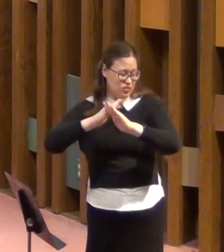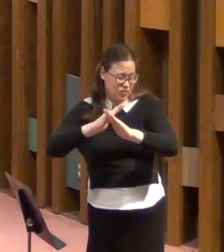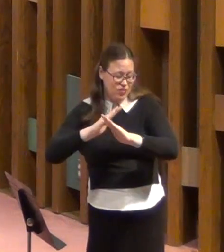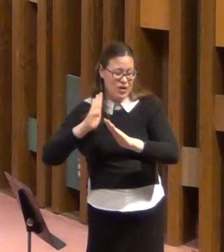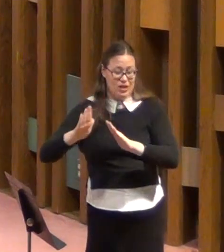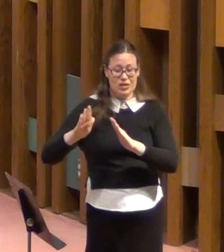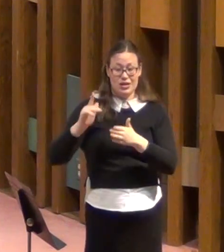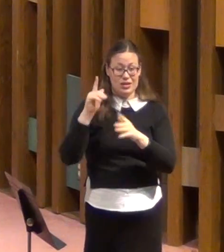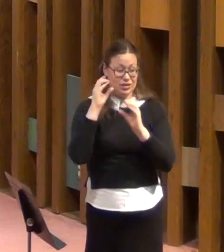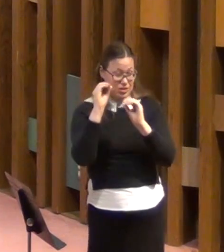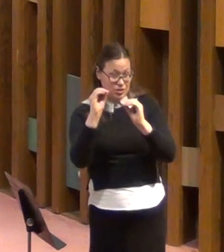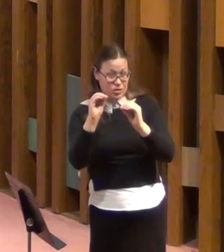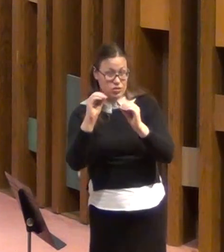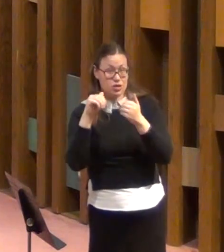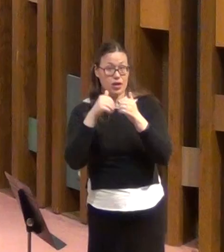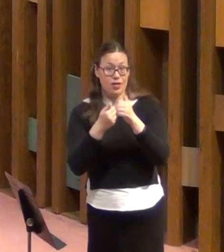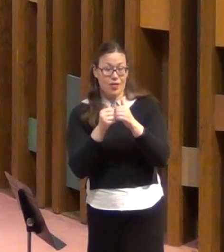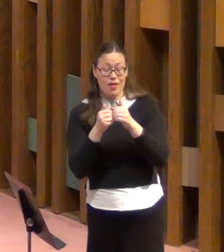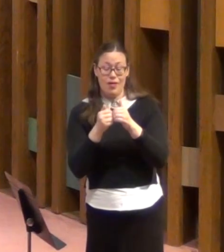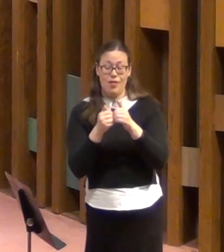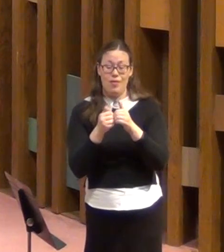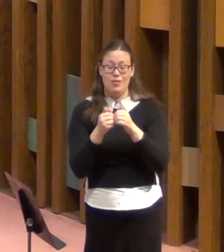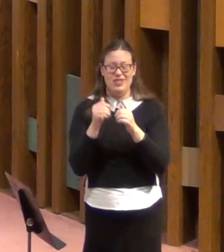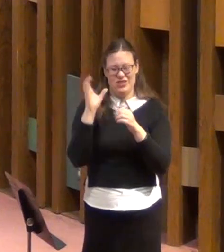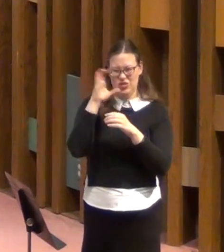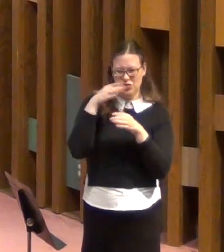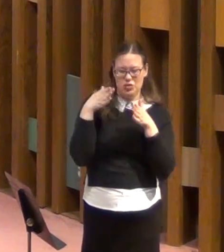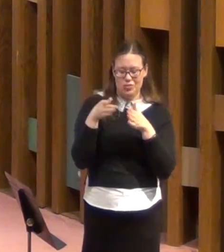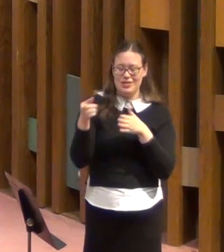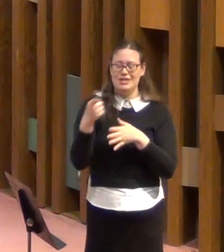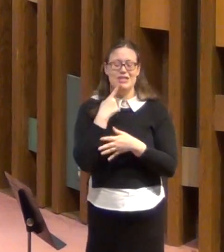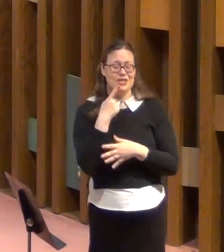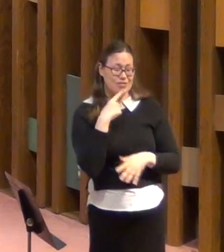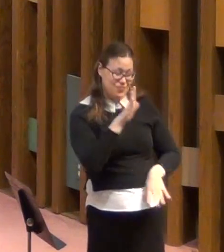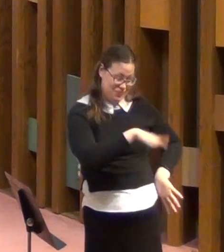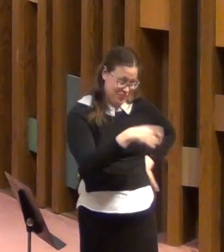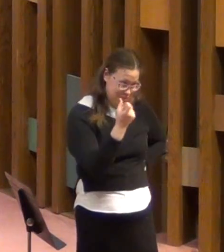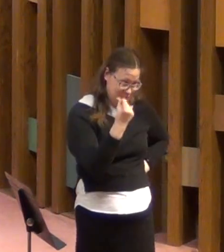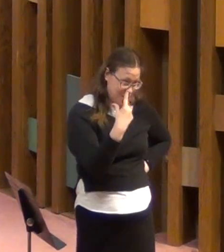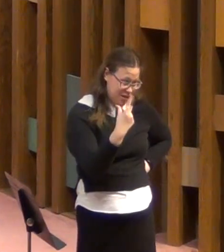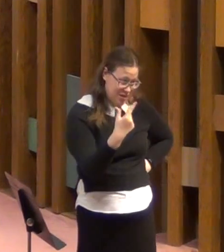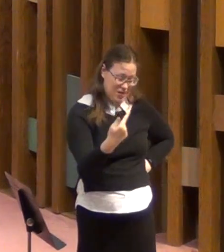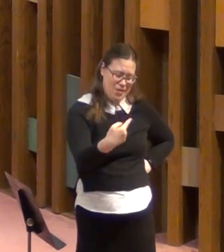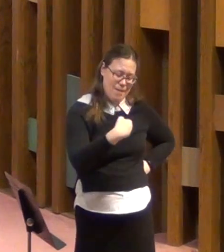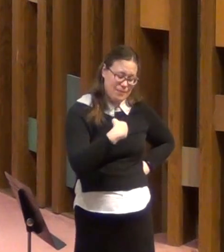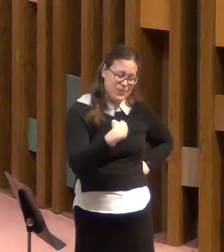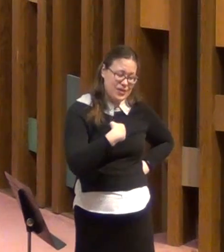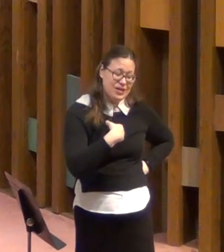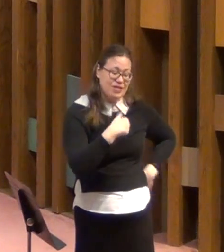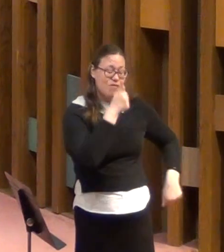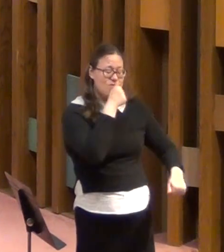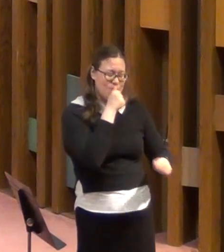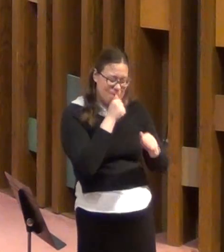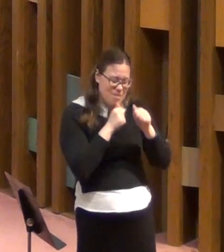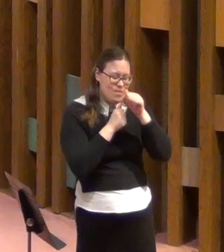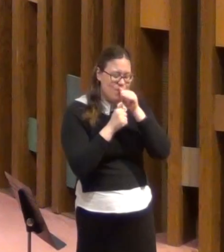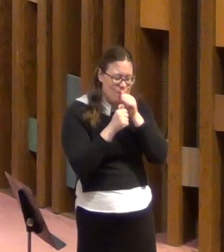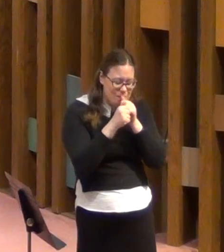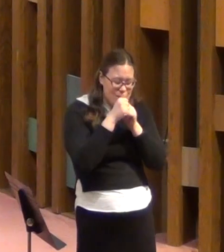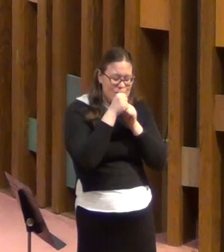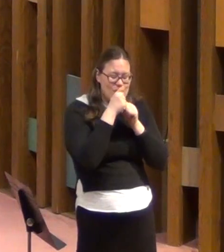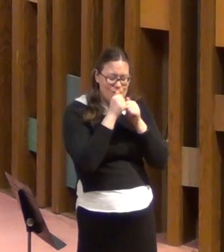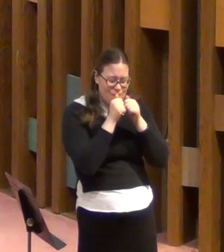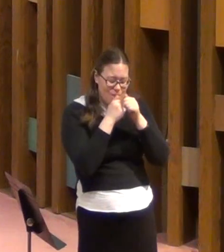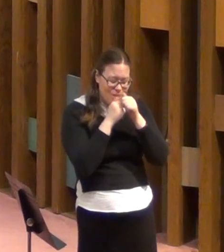way. He's saying to them effectively, look, nobody has suffered for the